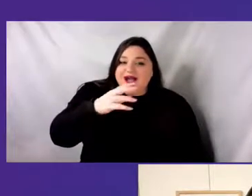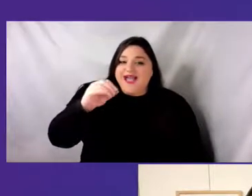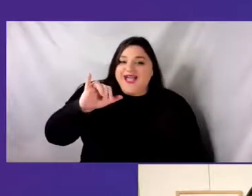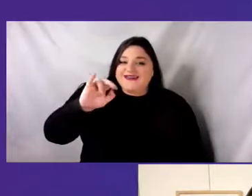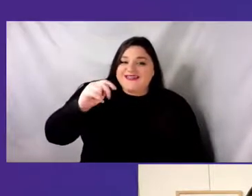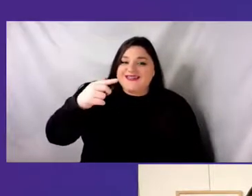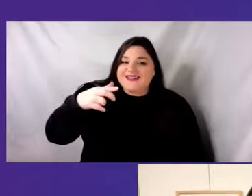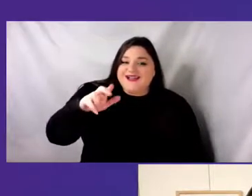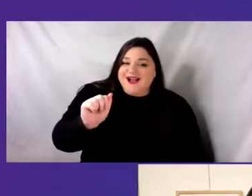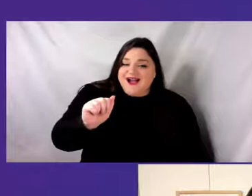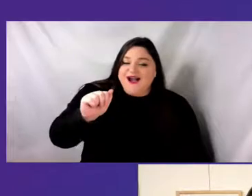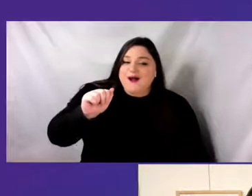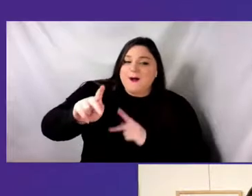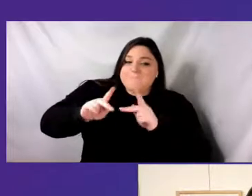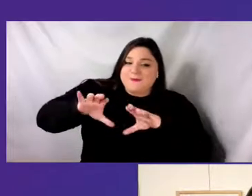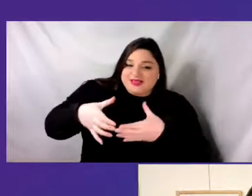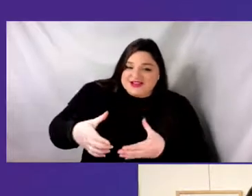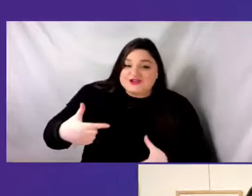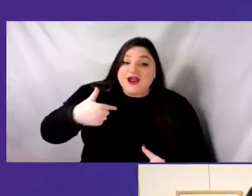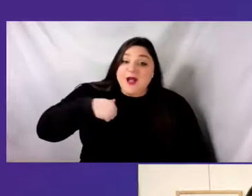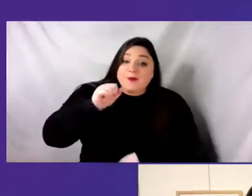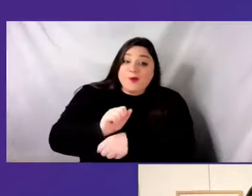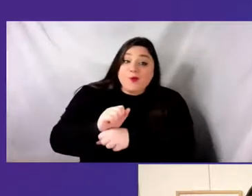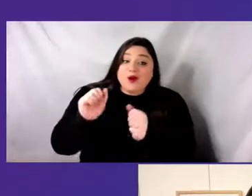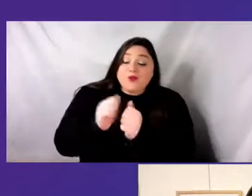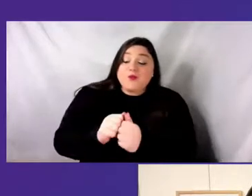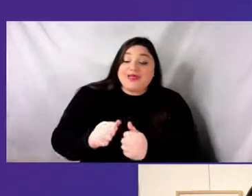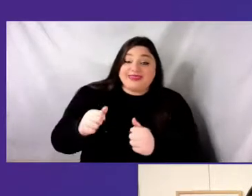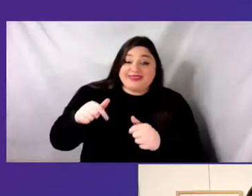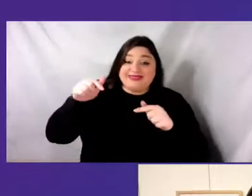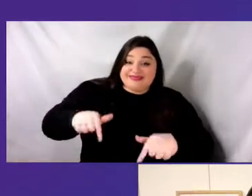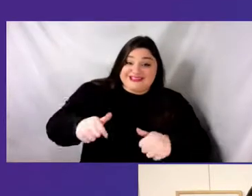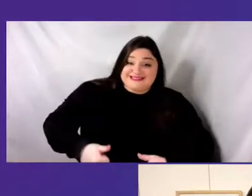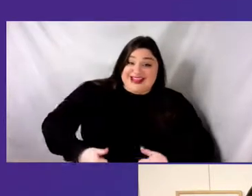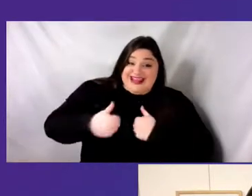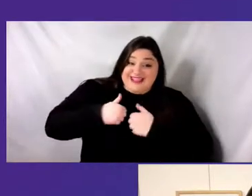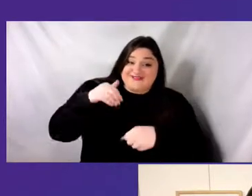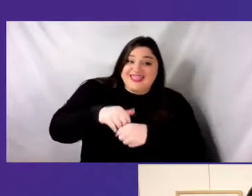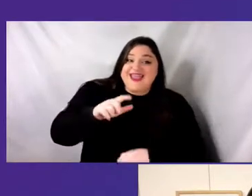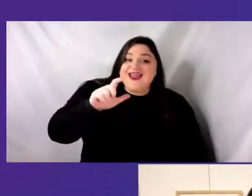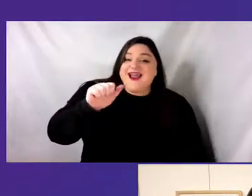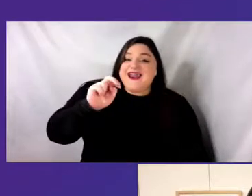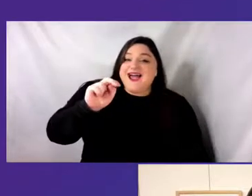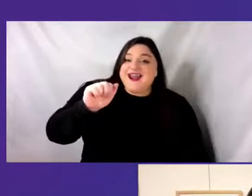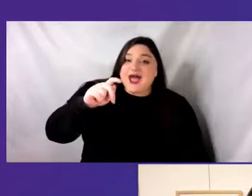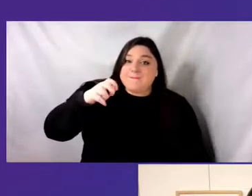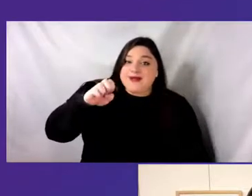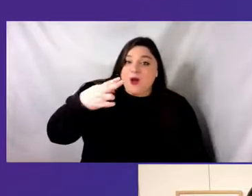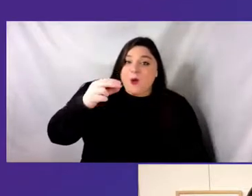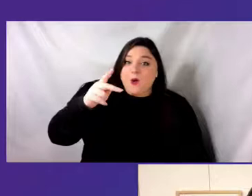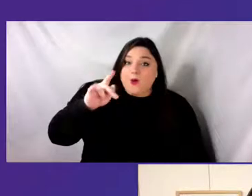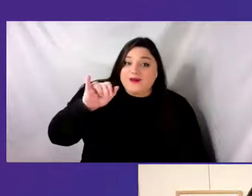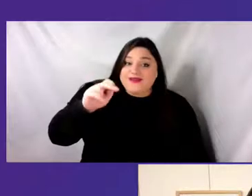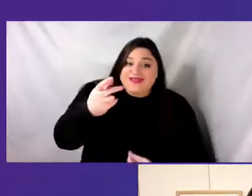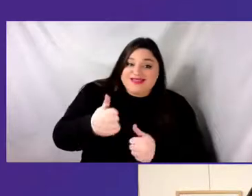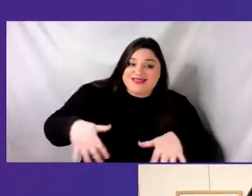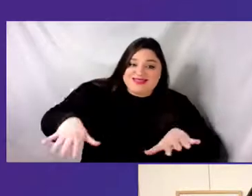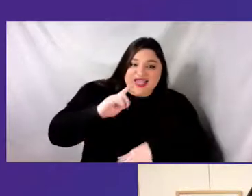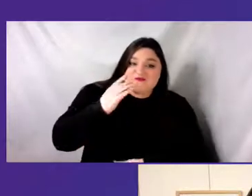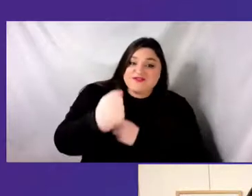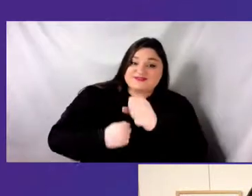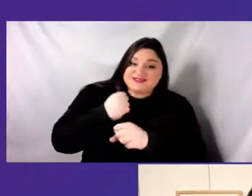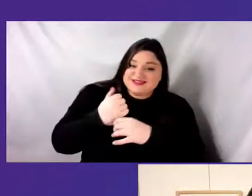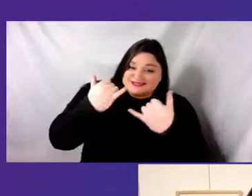now, and I am coming to you live from DanceNYC's offices in Gramercy, New York City. I am wearing a